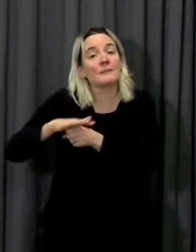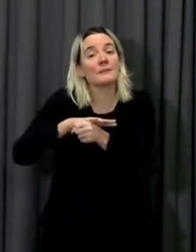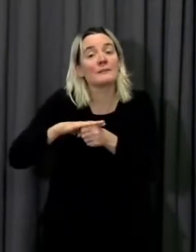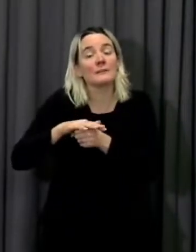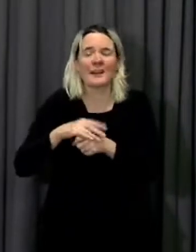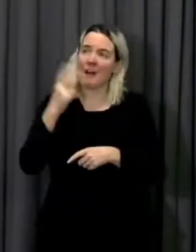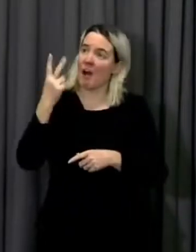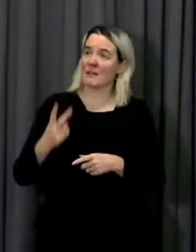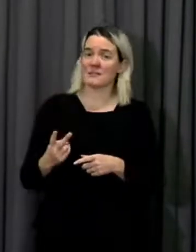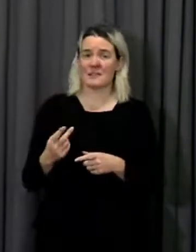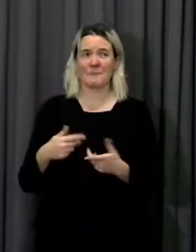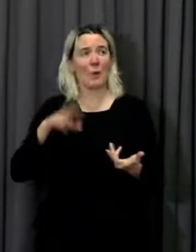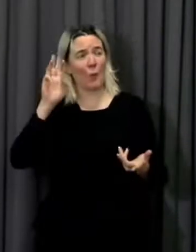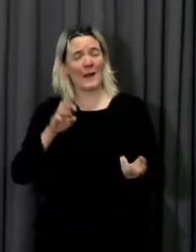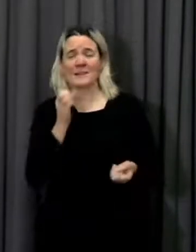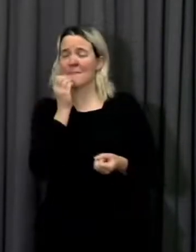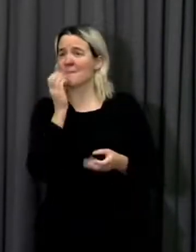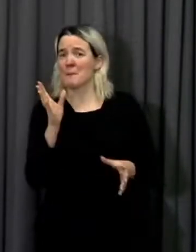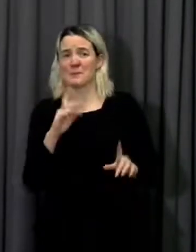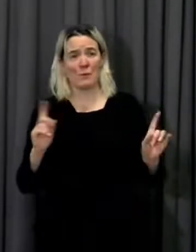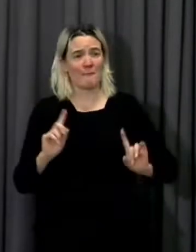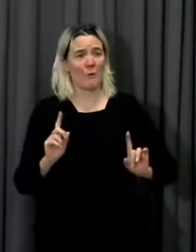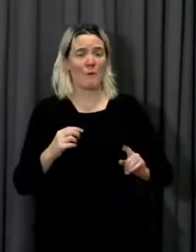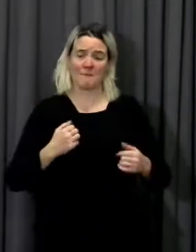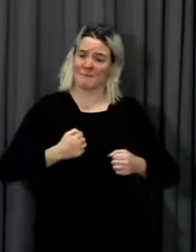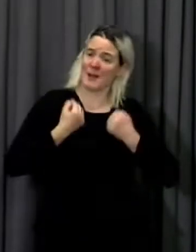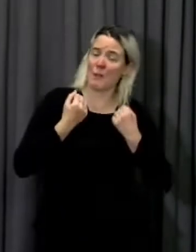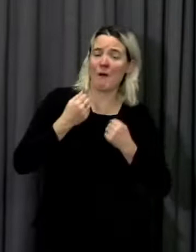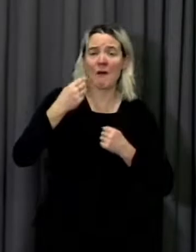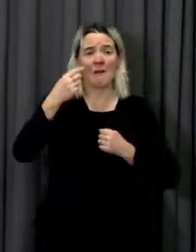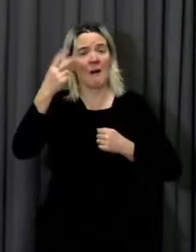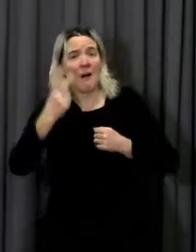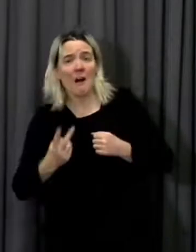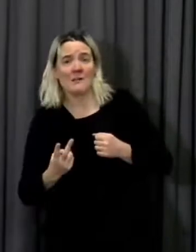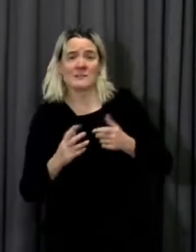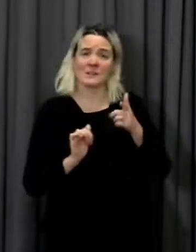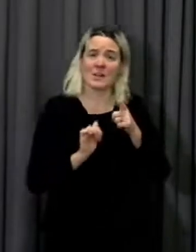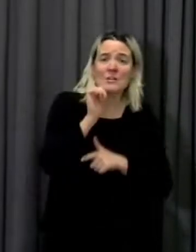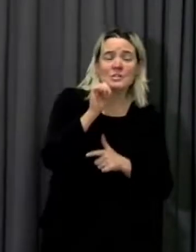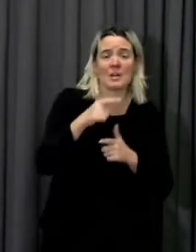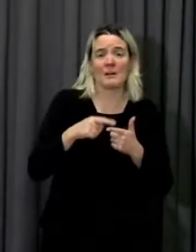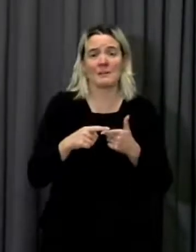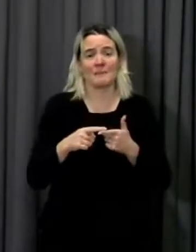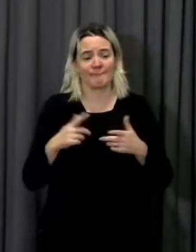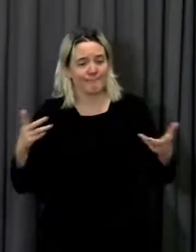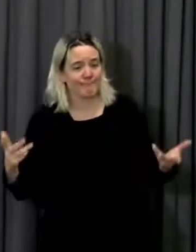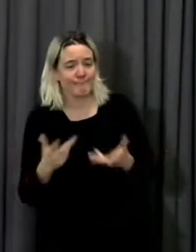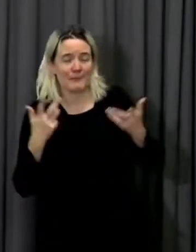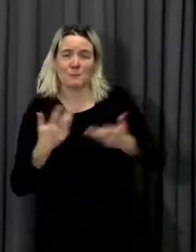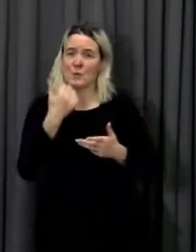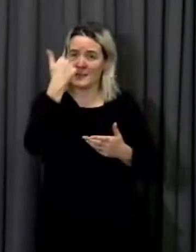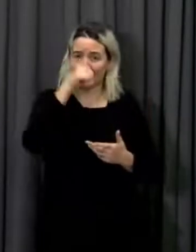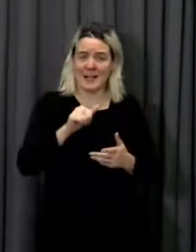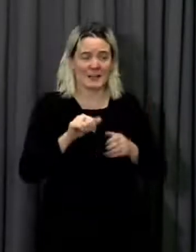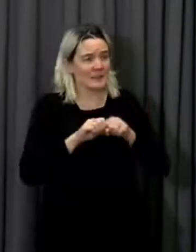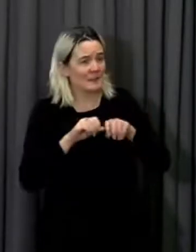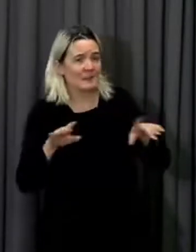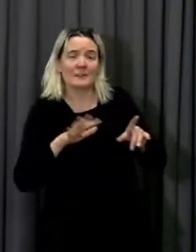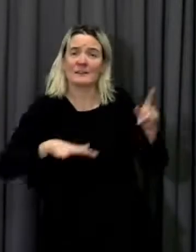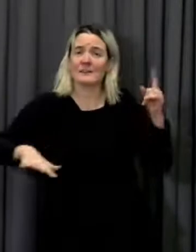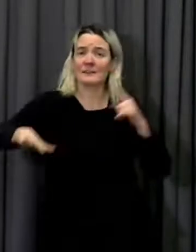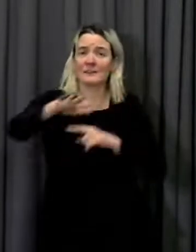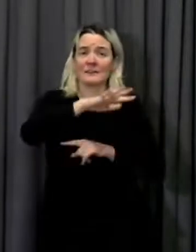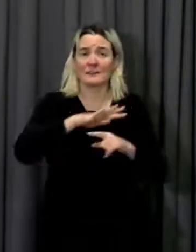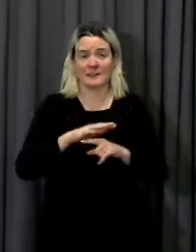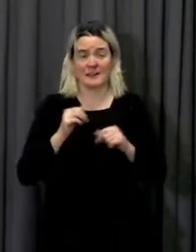known throughout the world for our arts and our culture. Promoting our talents in this sector is one of the key parts